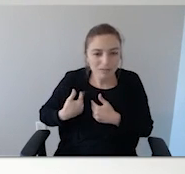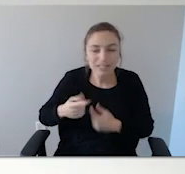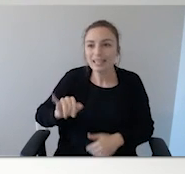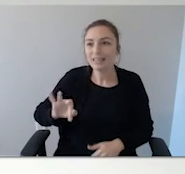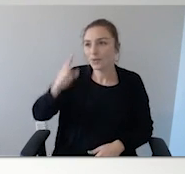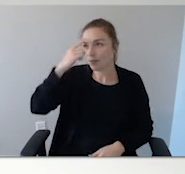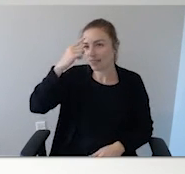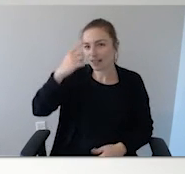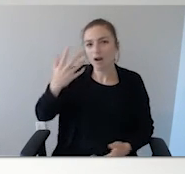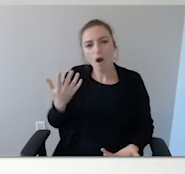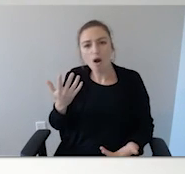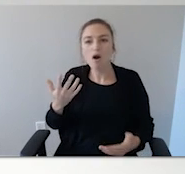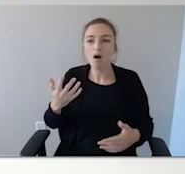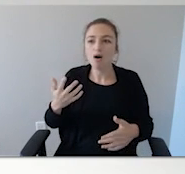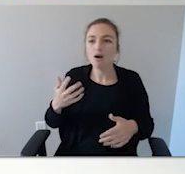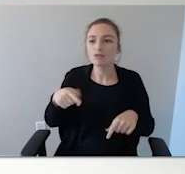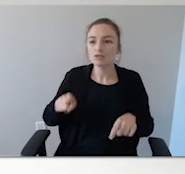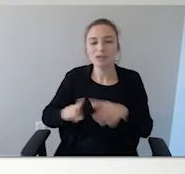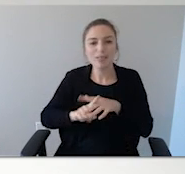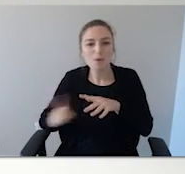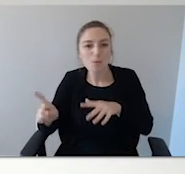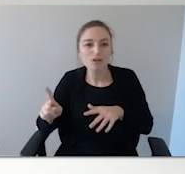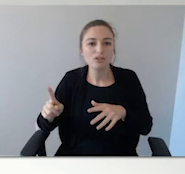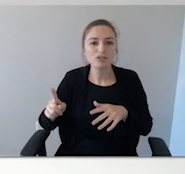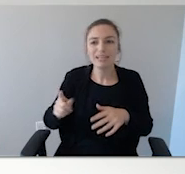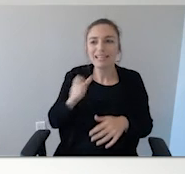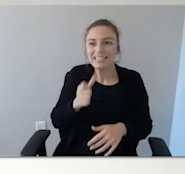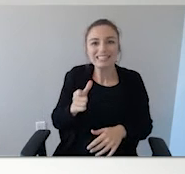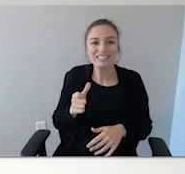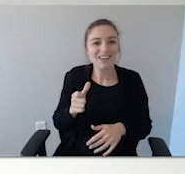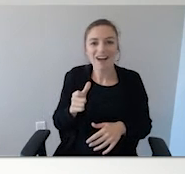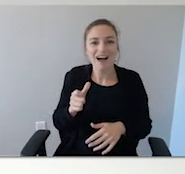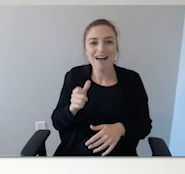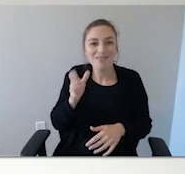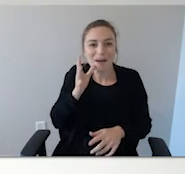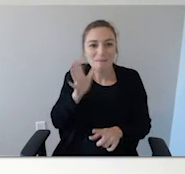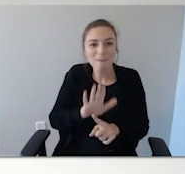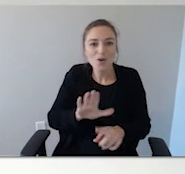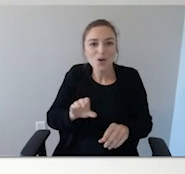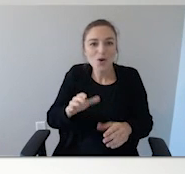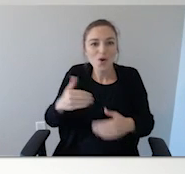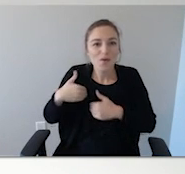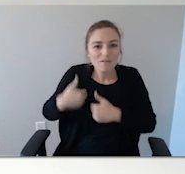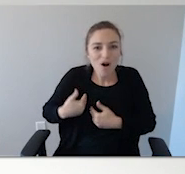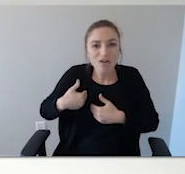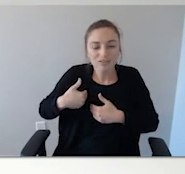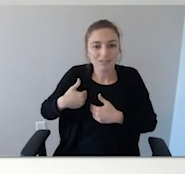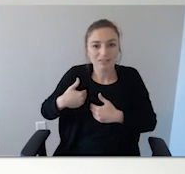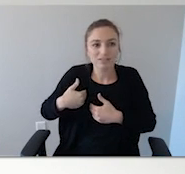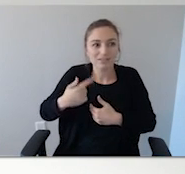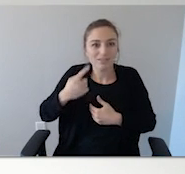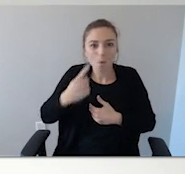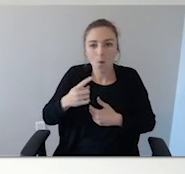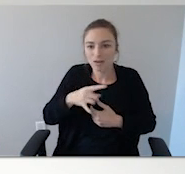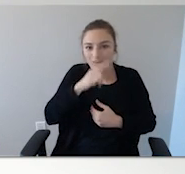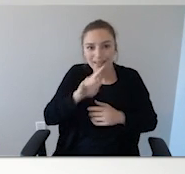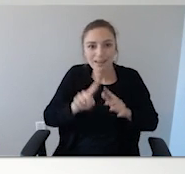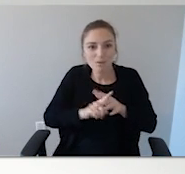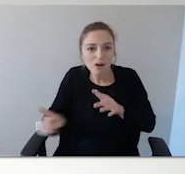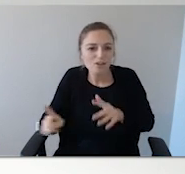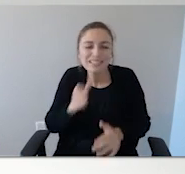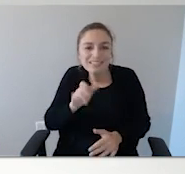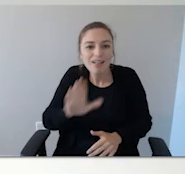all this wandering information, it wasn't that mom's fault that Ryan got away. So take that away if you take nothing else away today. And also